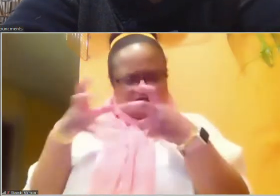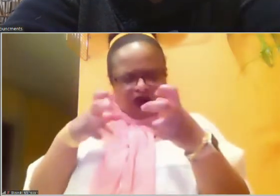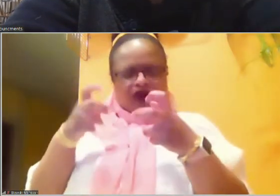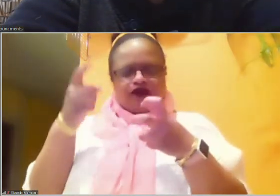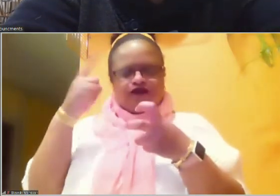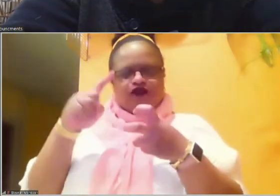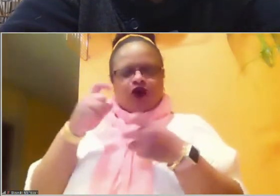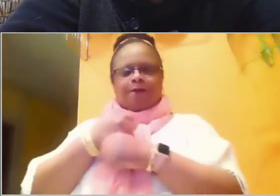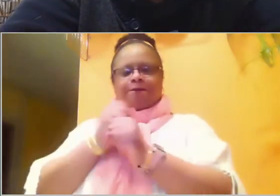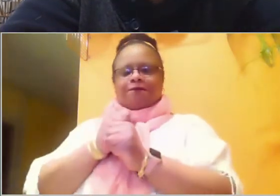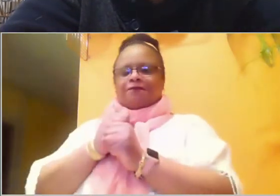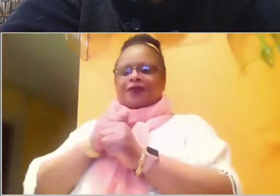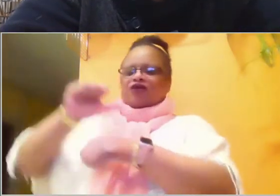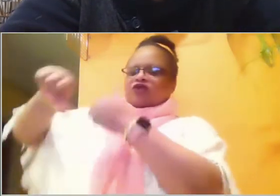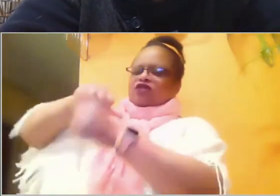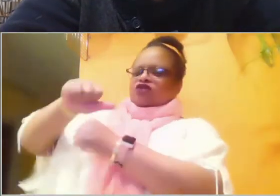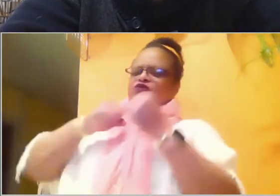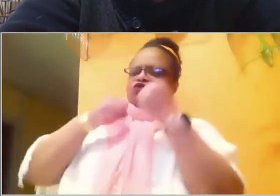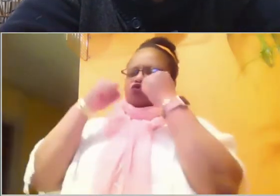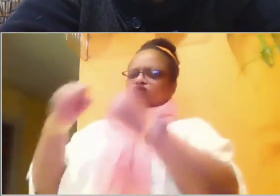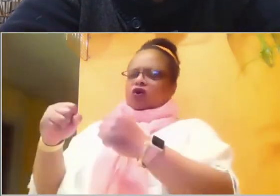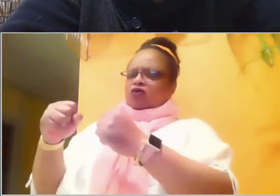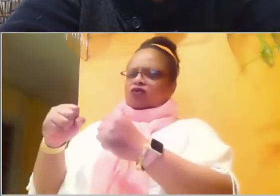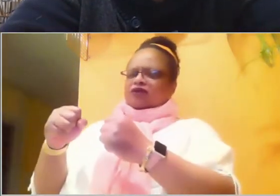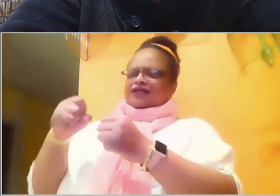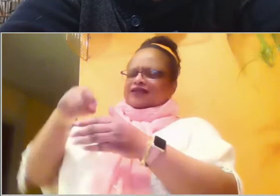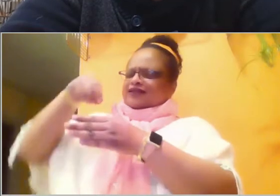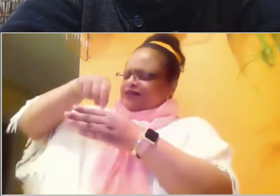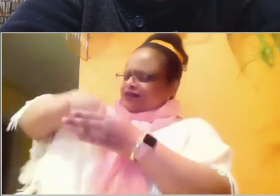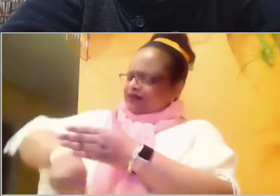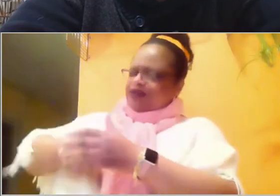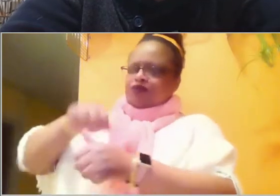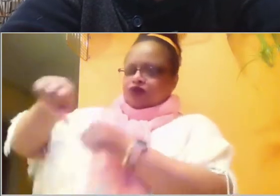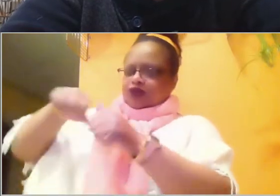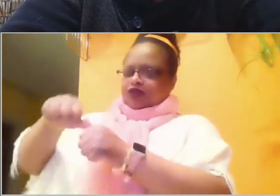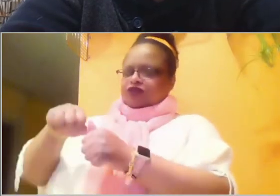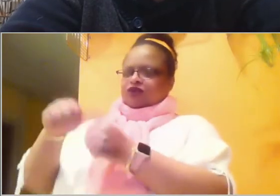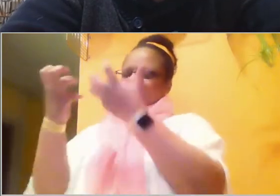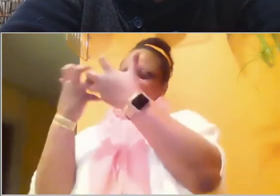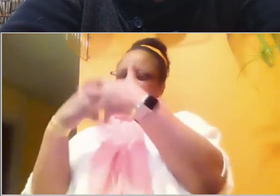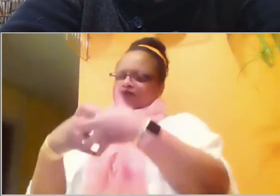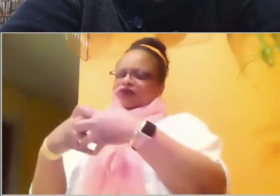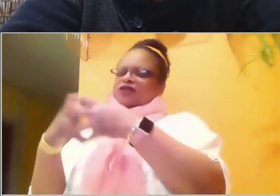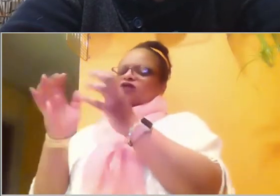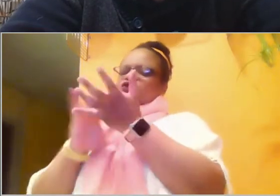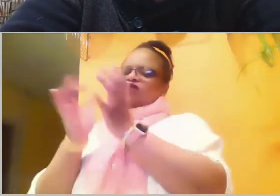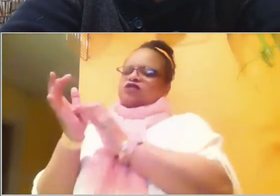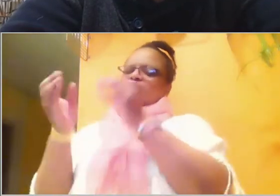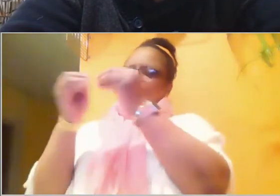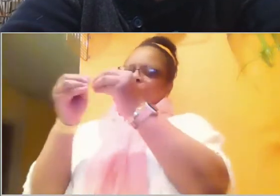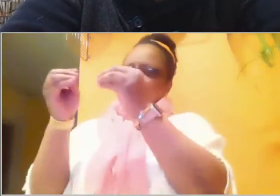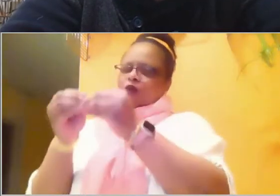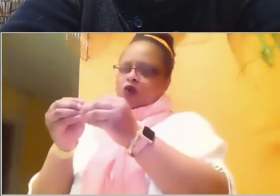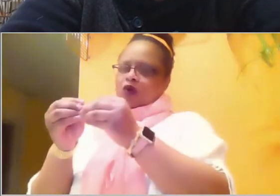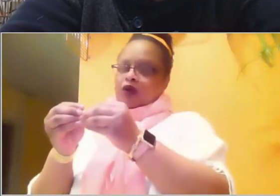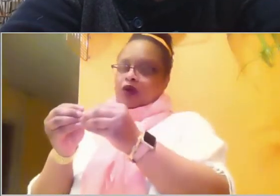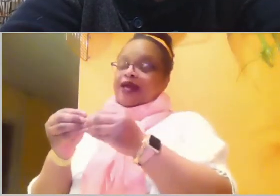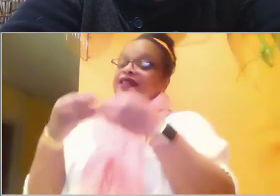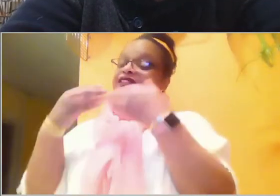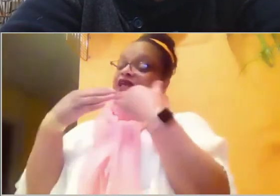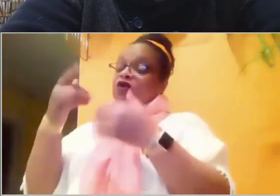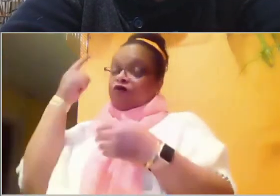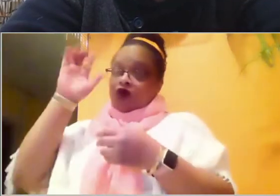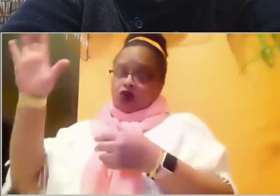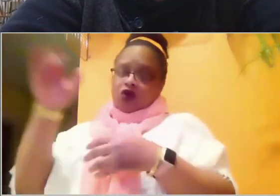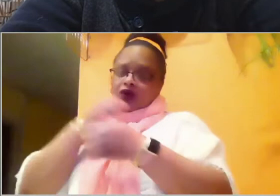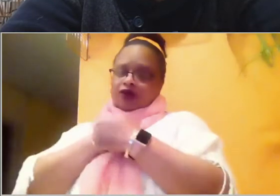you, um, to fall deeper in love with you, um, and to be more like Jesus every day. Father, we thank you for your love and